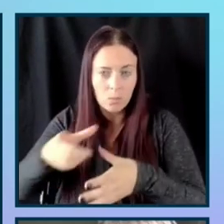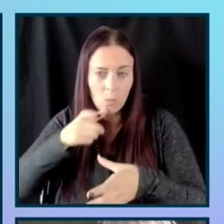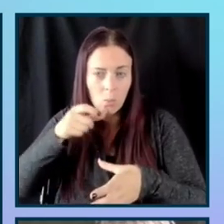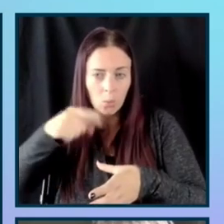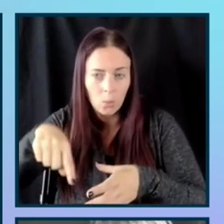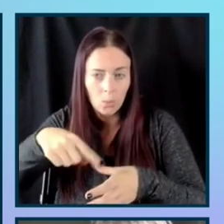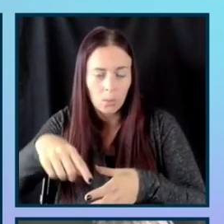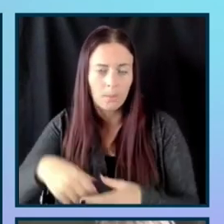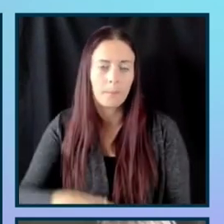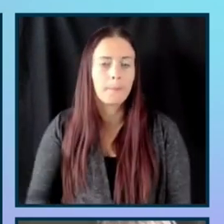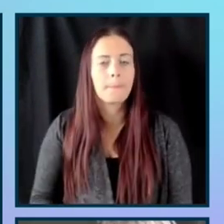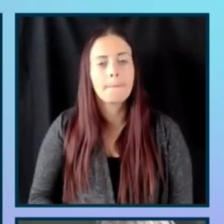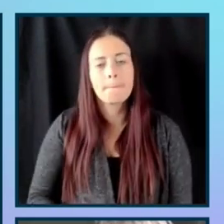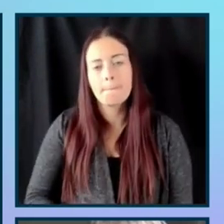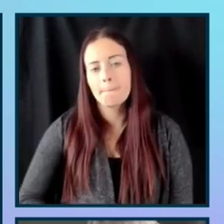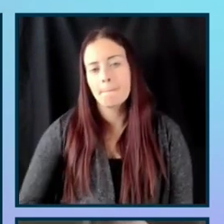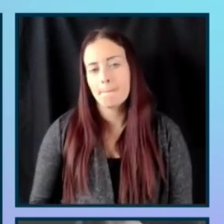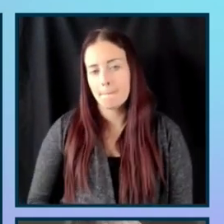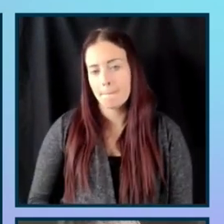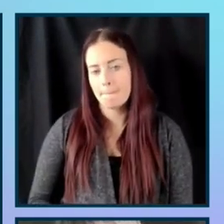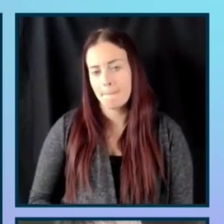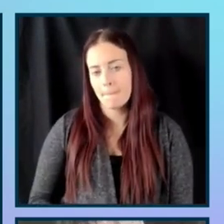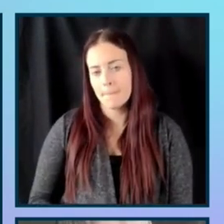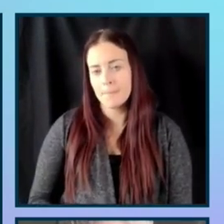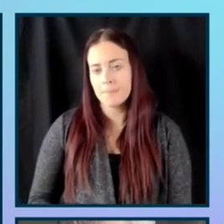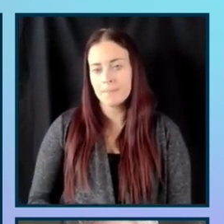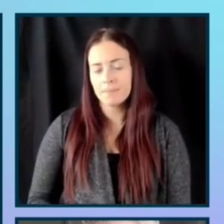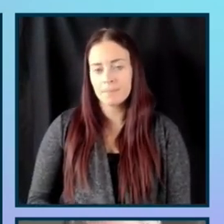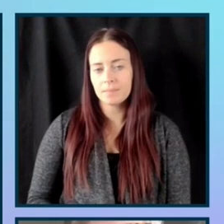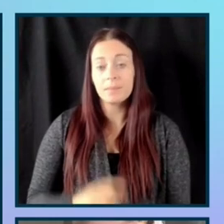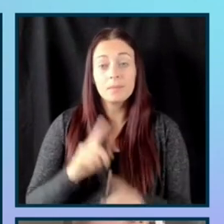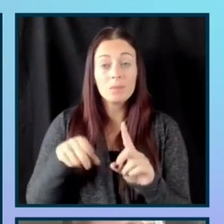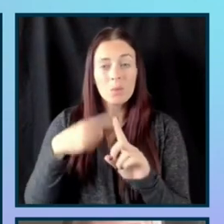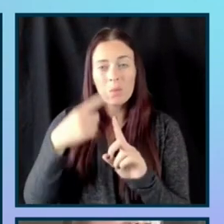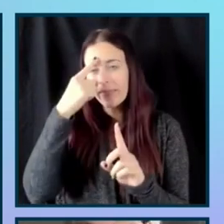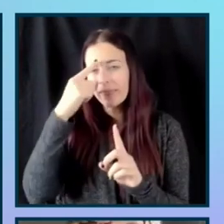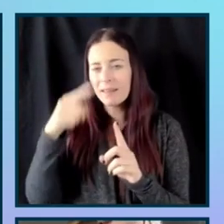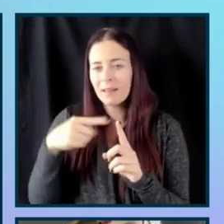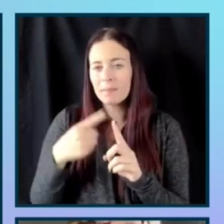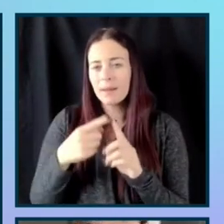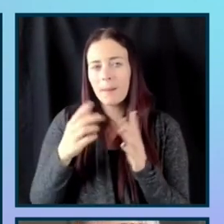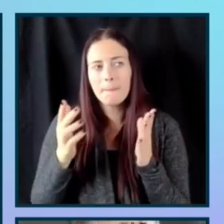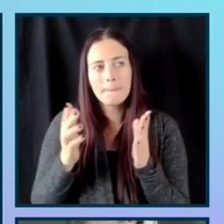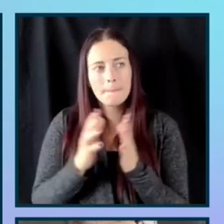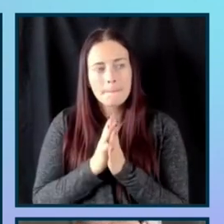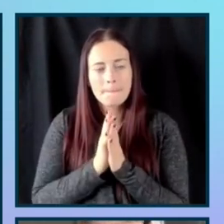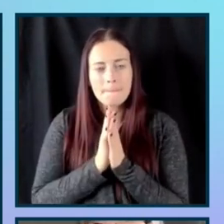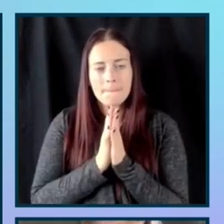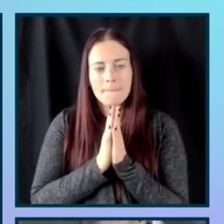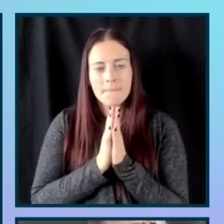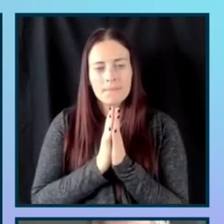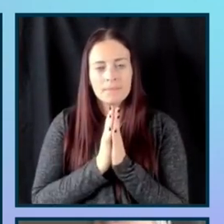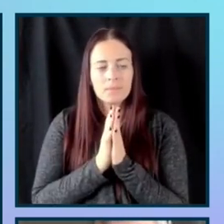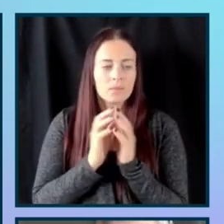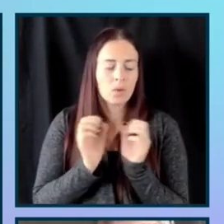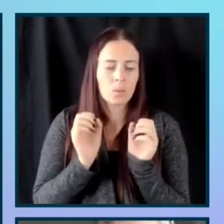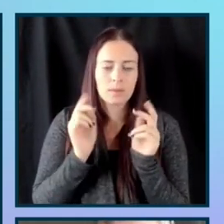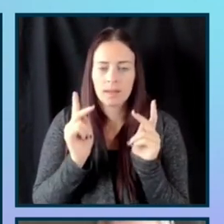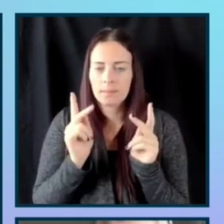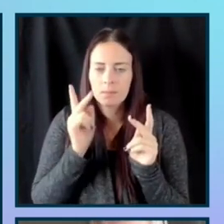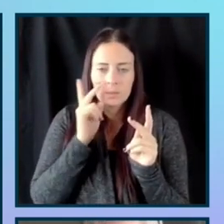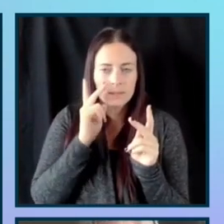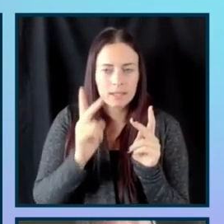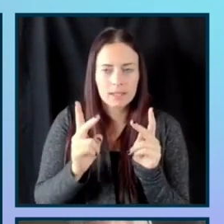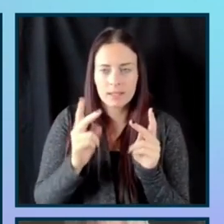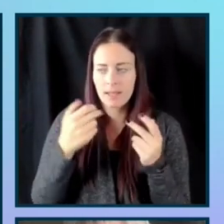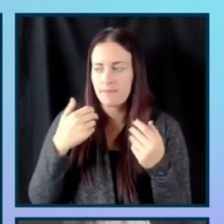So when we think about like, all right, we look and we see that there's a